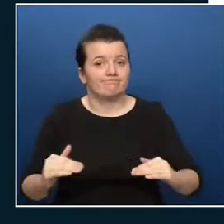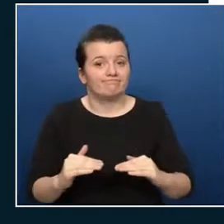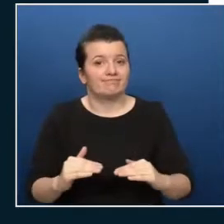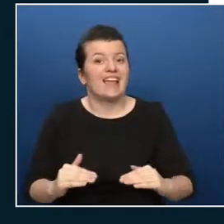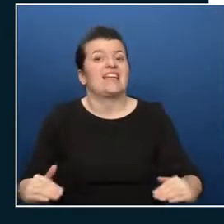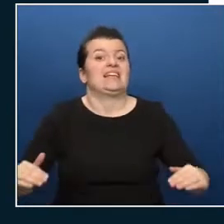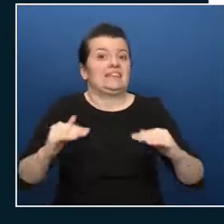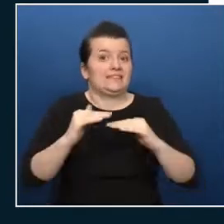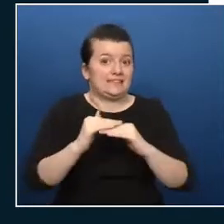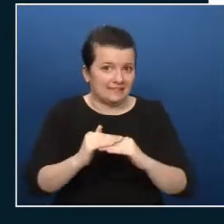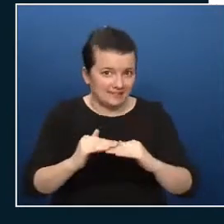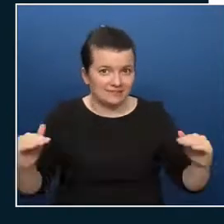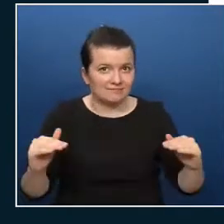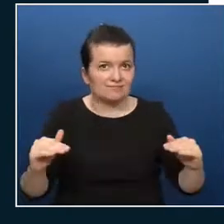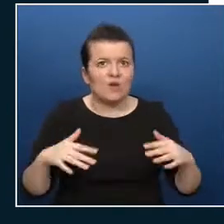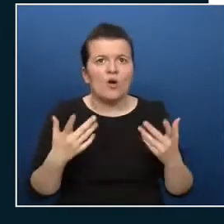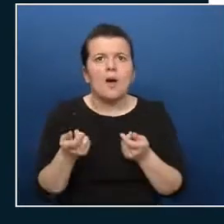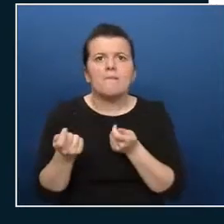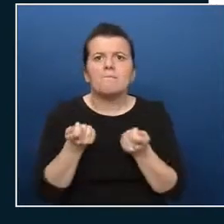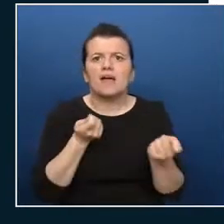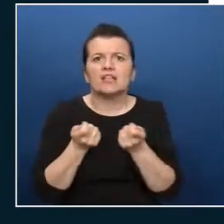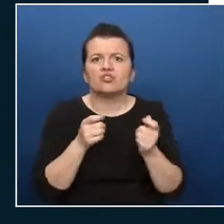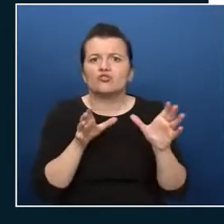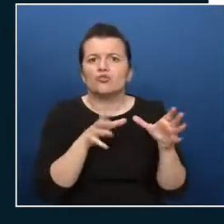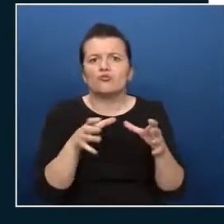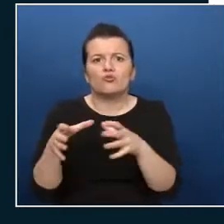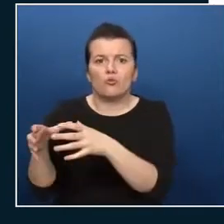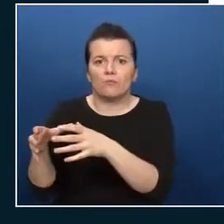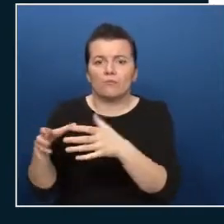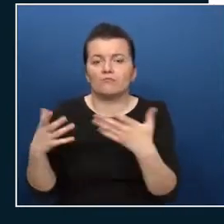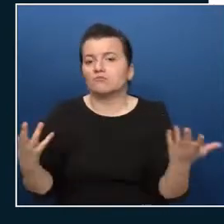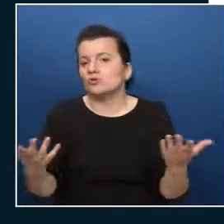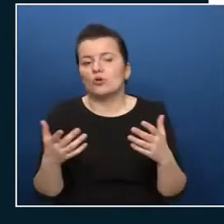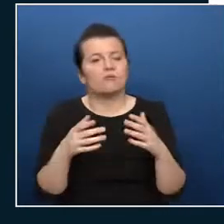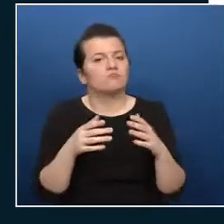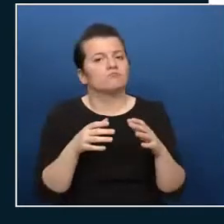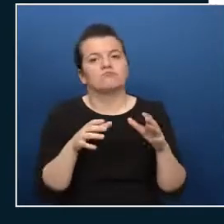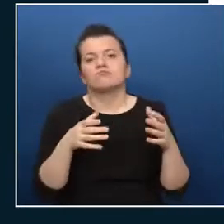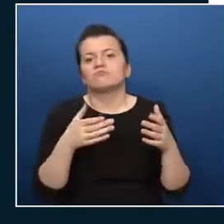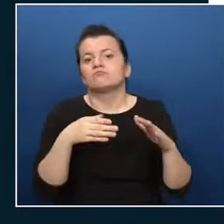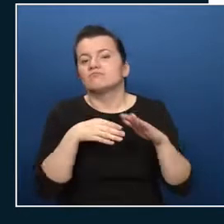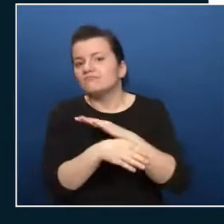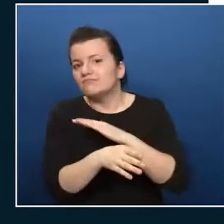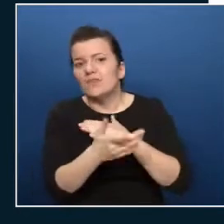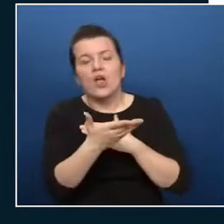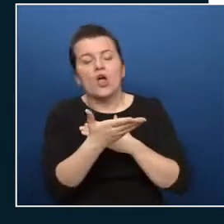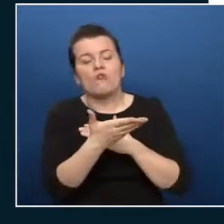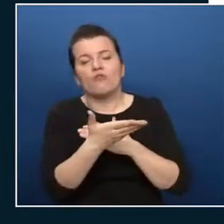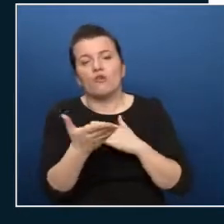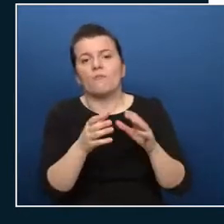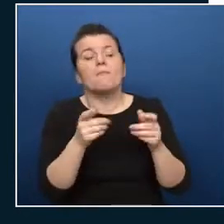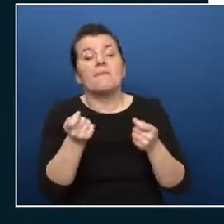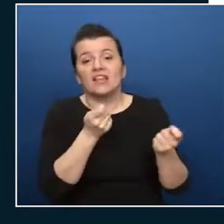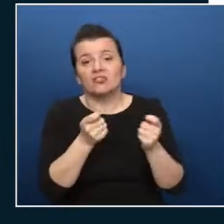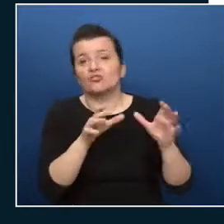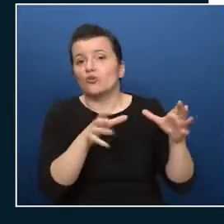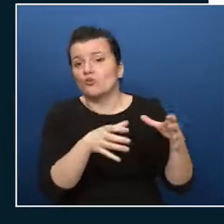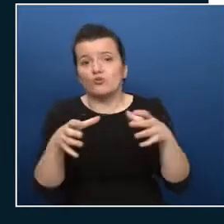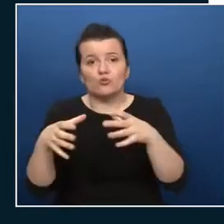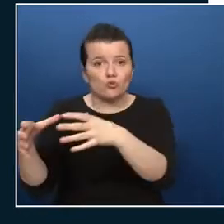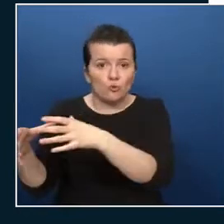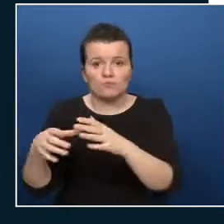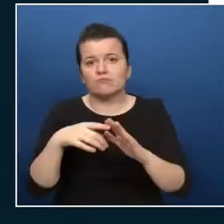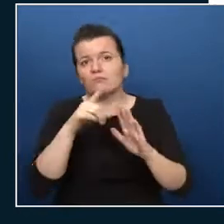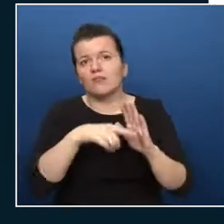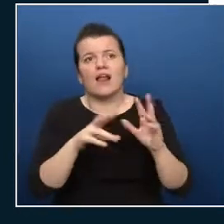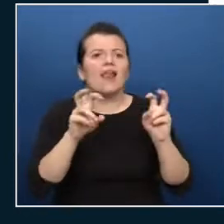crucial aspects for managing access policy and compliance across your Azure environment so a management group is like a